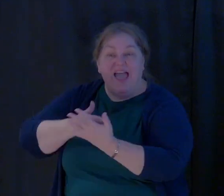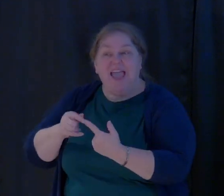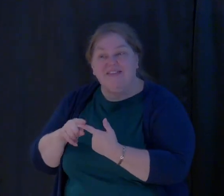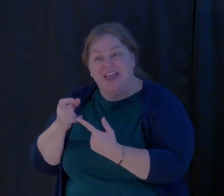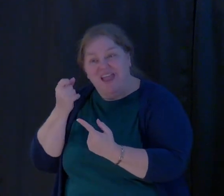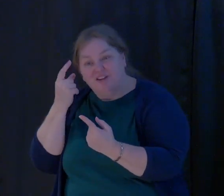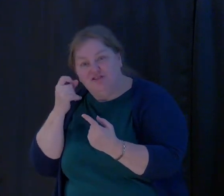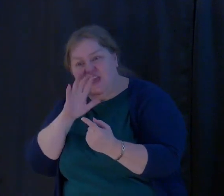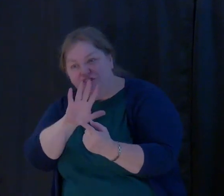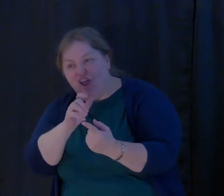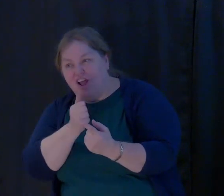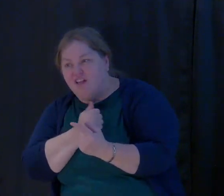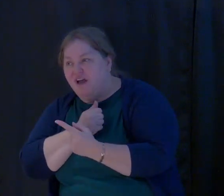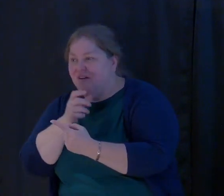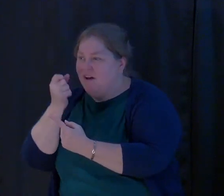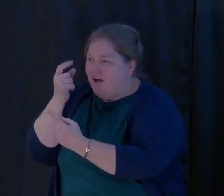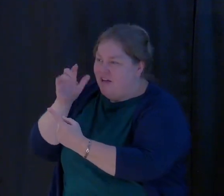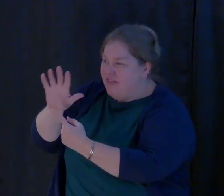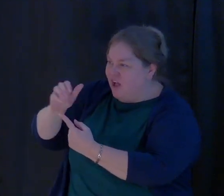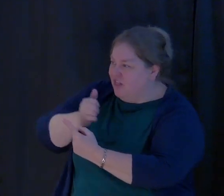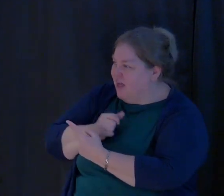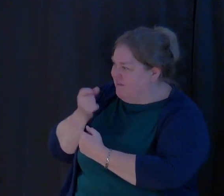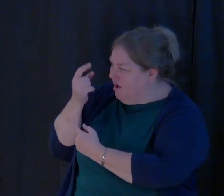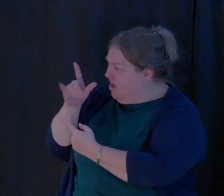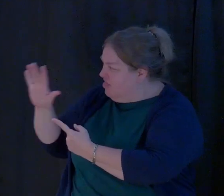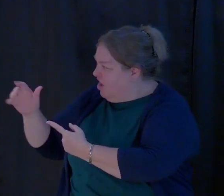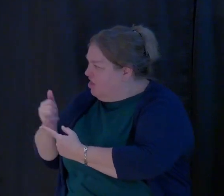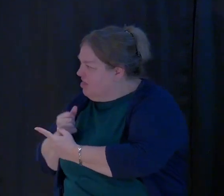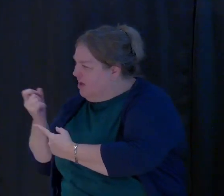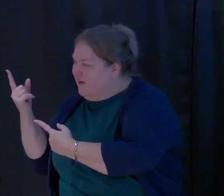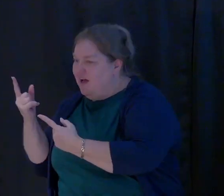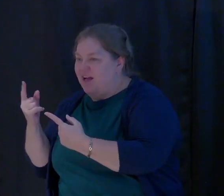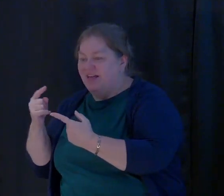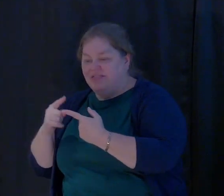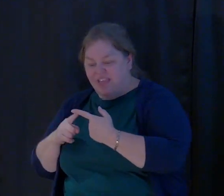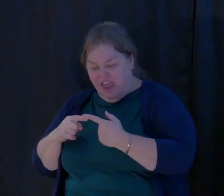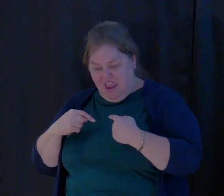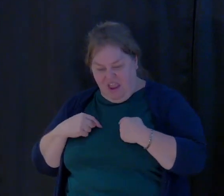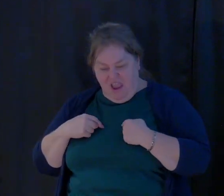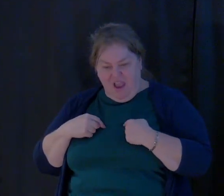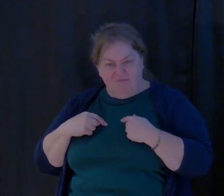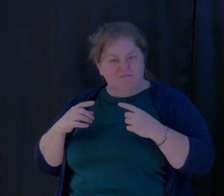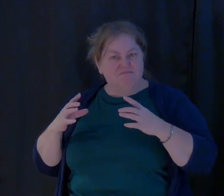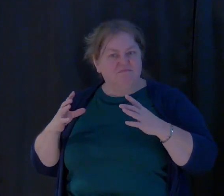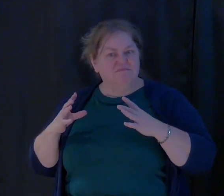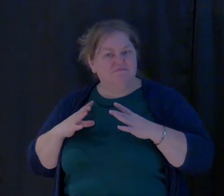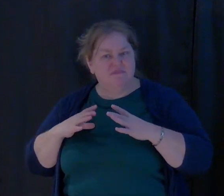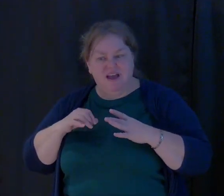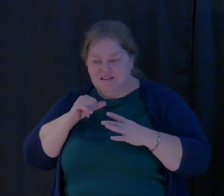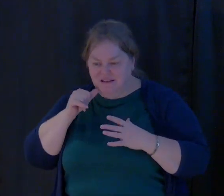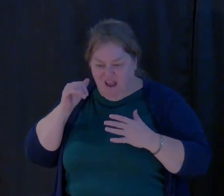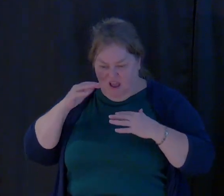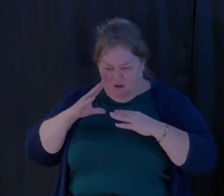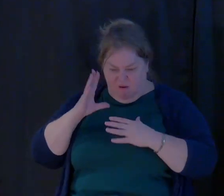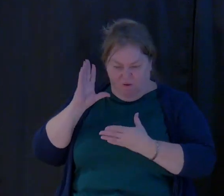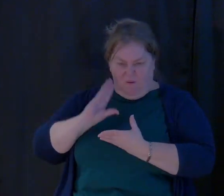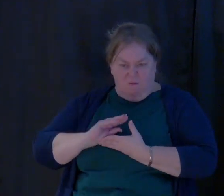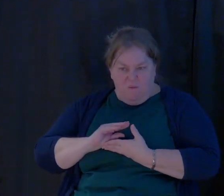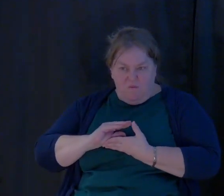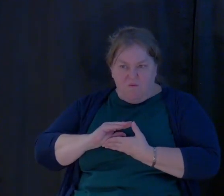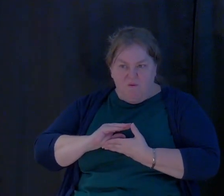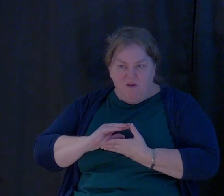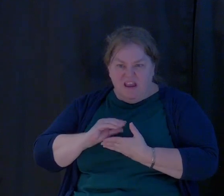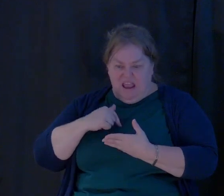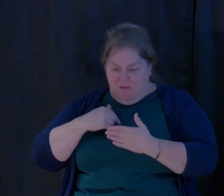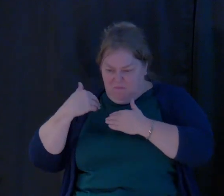they begin to experience God's love and pretty soon life doesn't seem so bad because I'm no longer sharing my